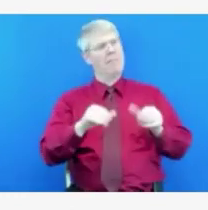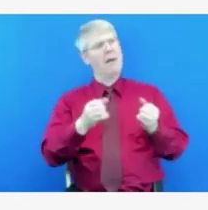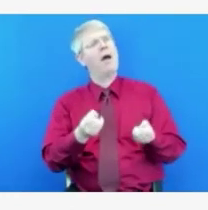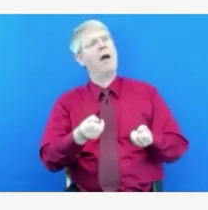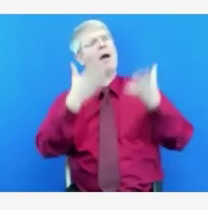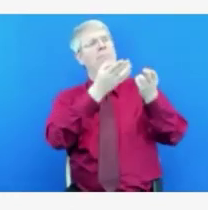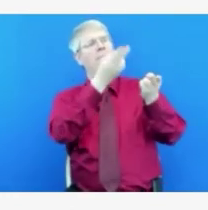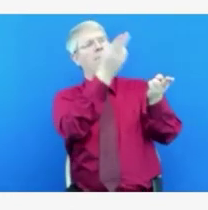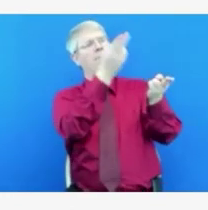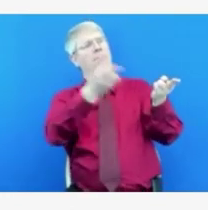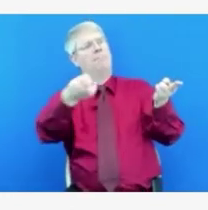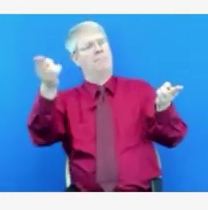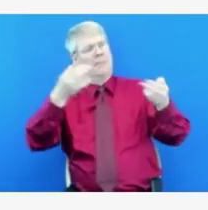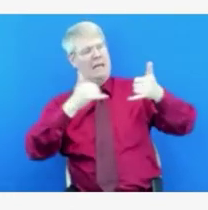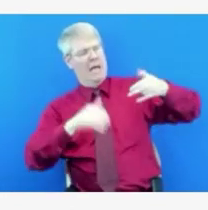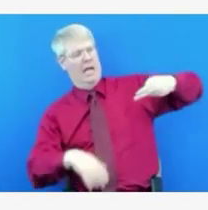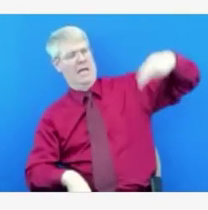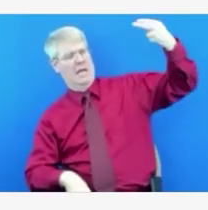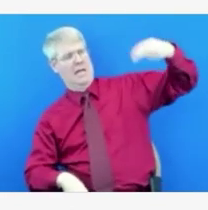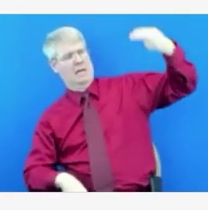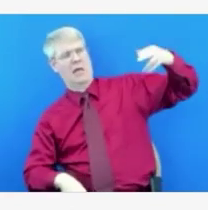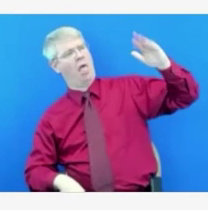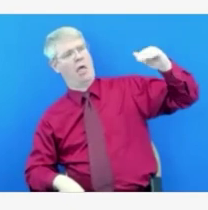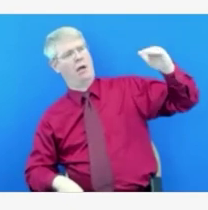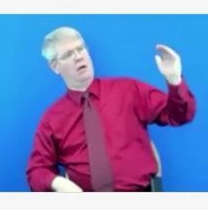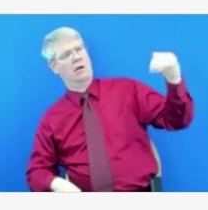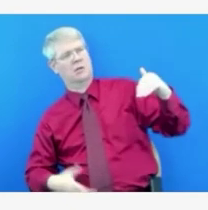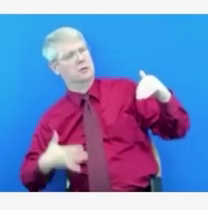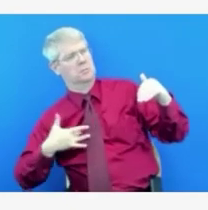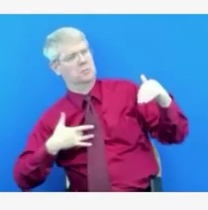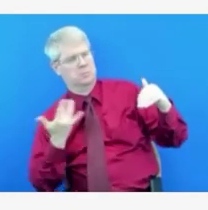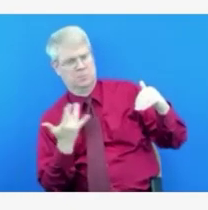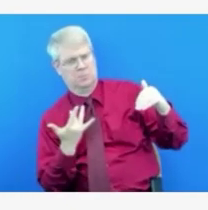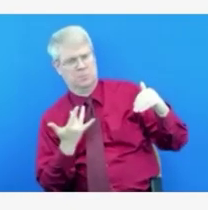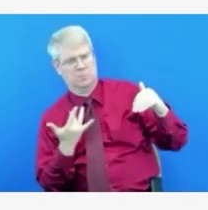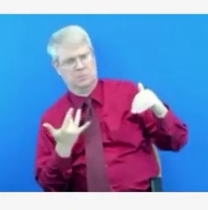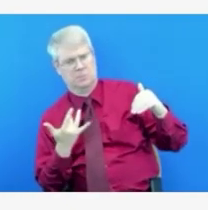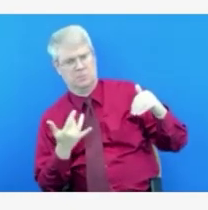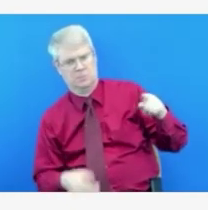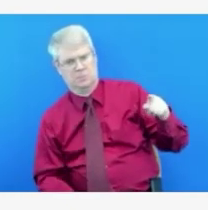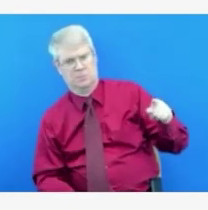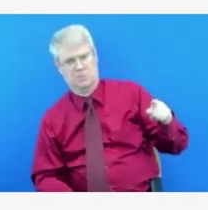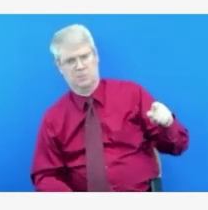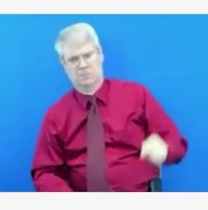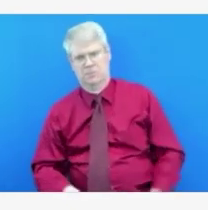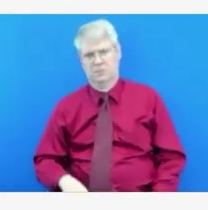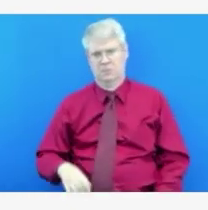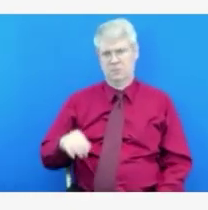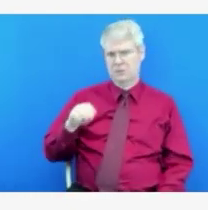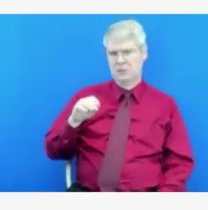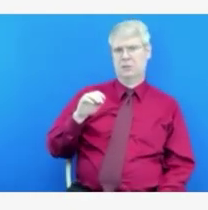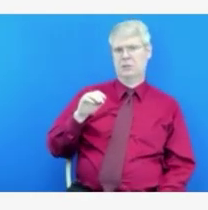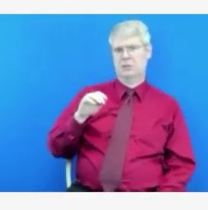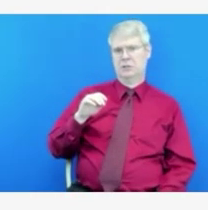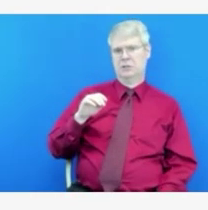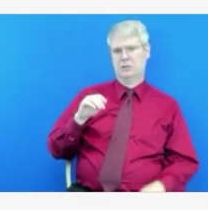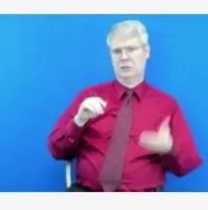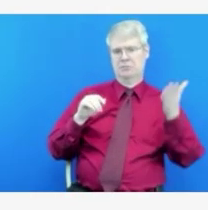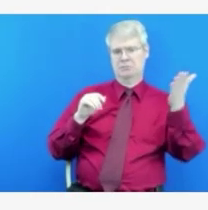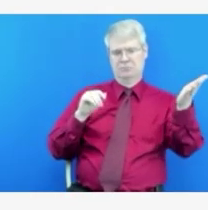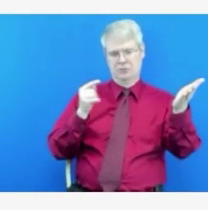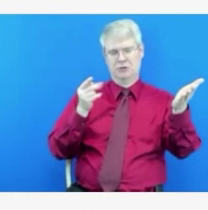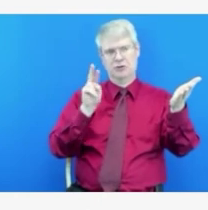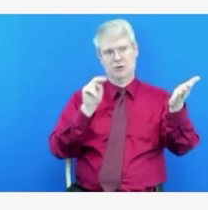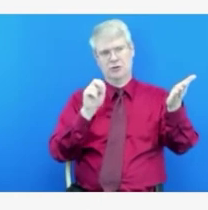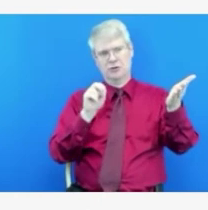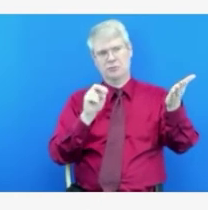Thanks. Audrey, that's a good question. So, as you know, the hospitalization census data is this